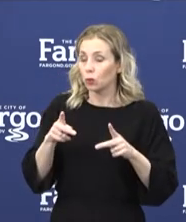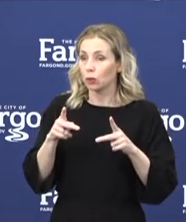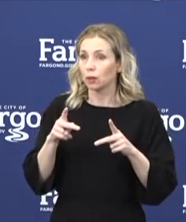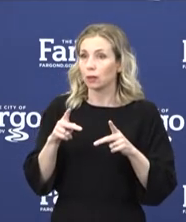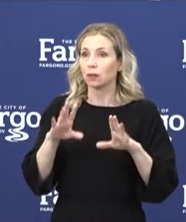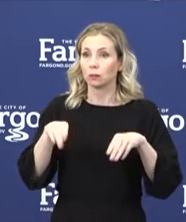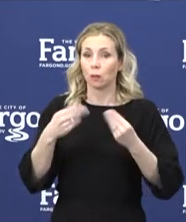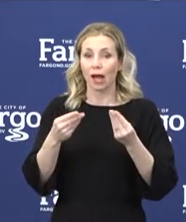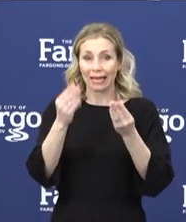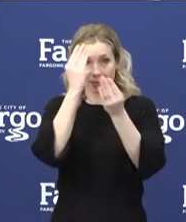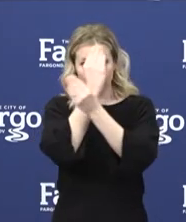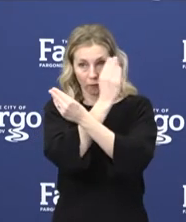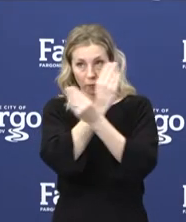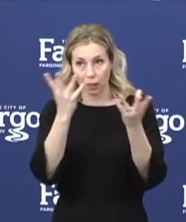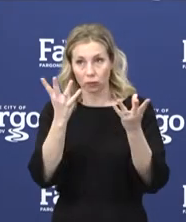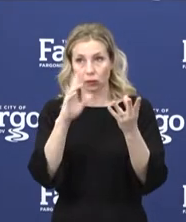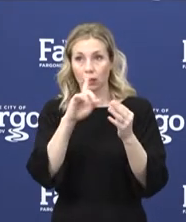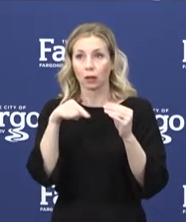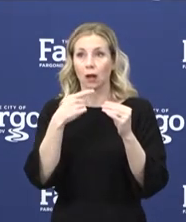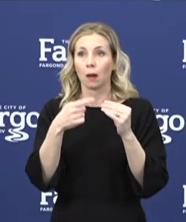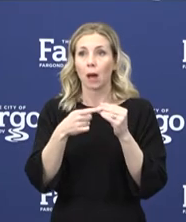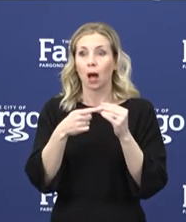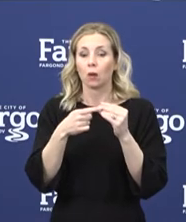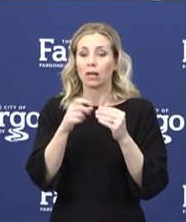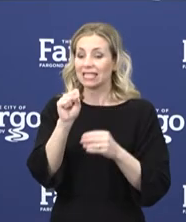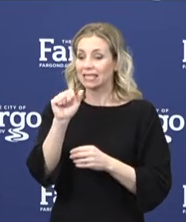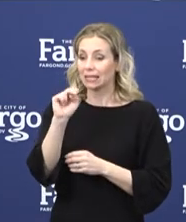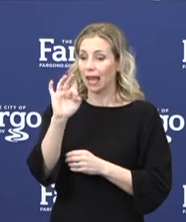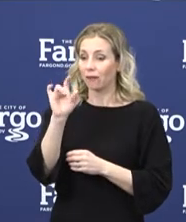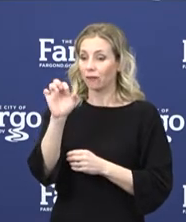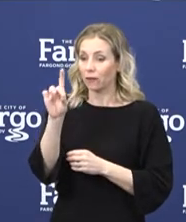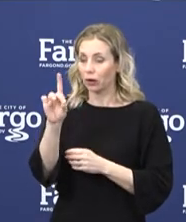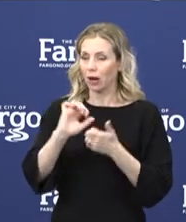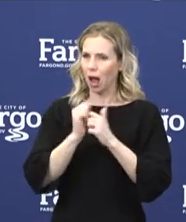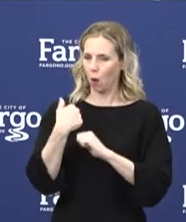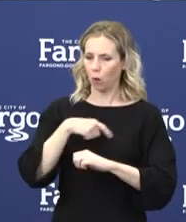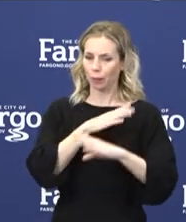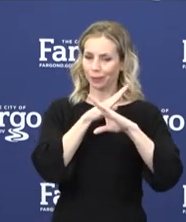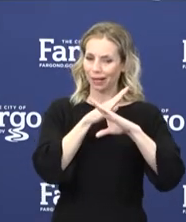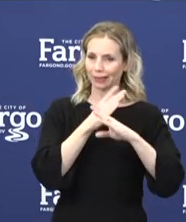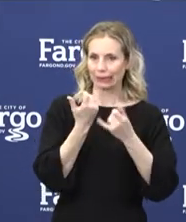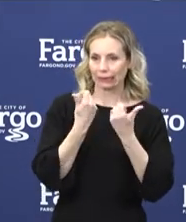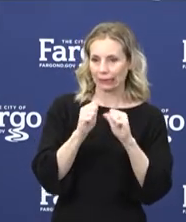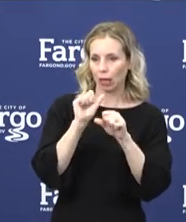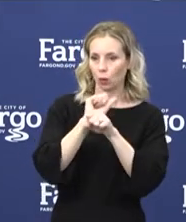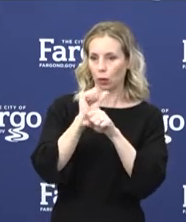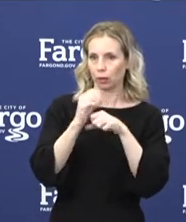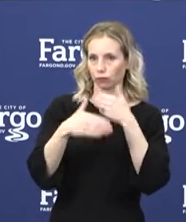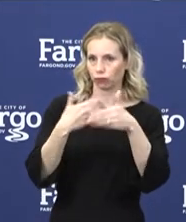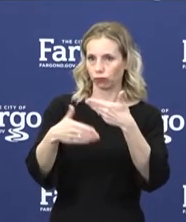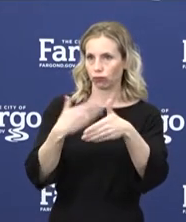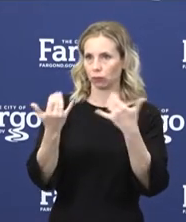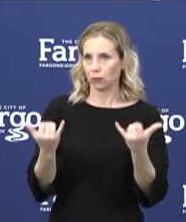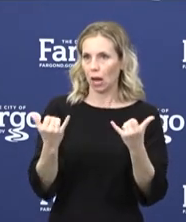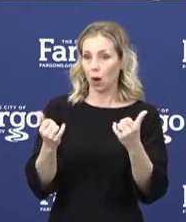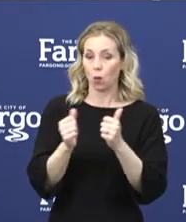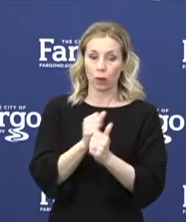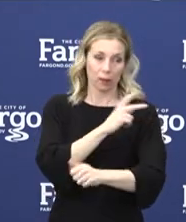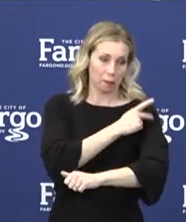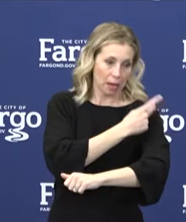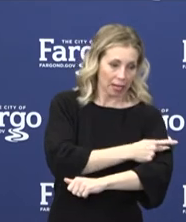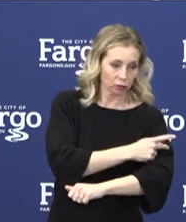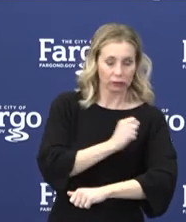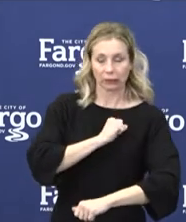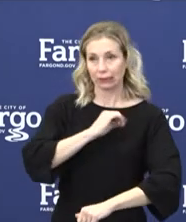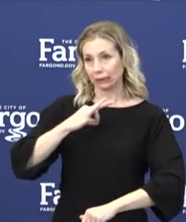information about how Sanford is protecting and working during this time with our patients, staff and the